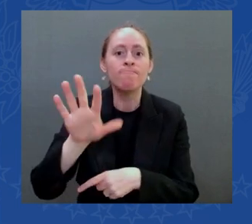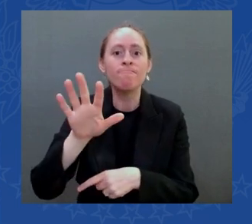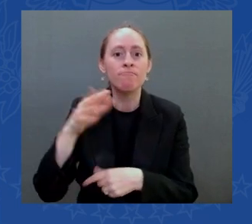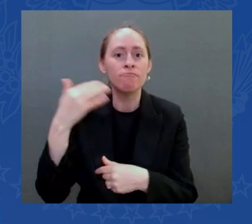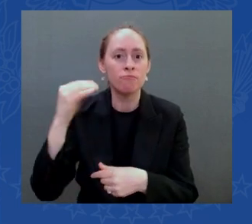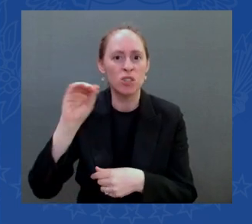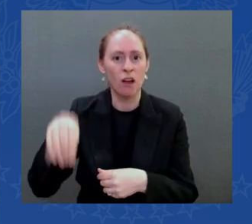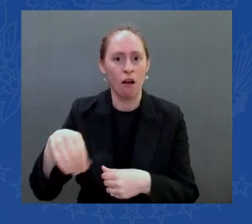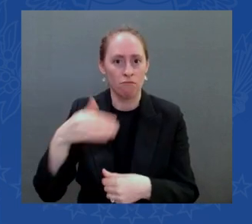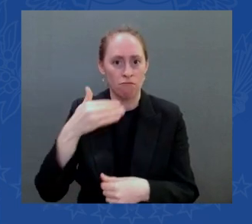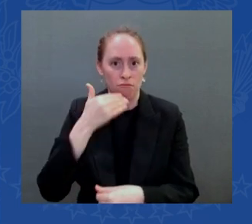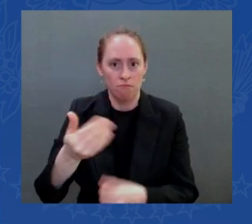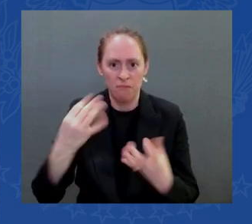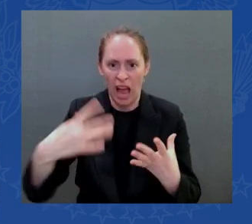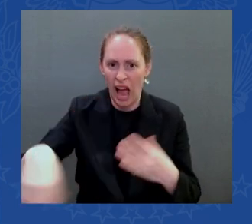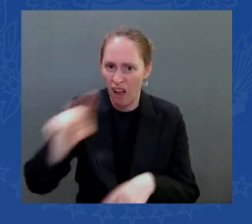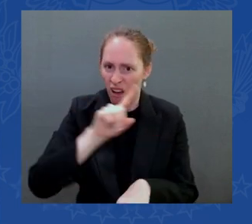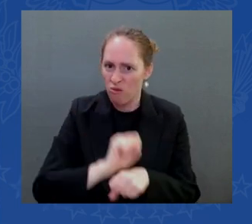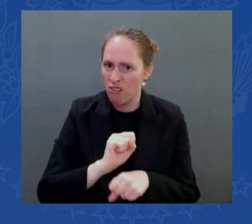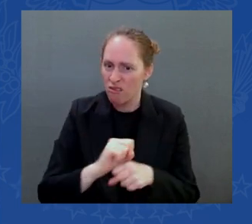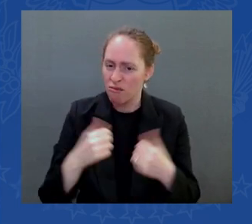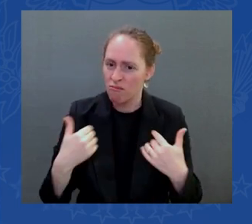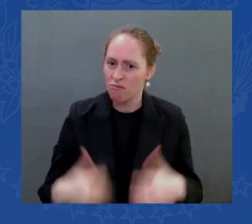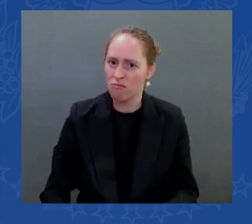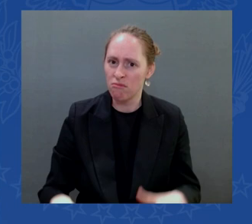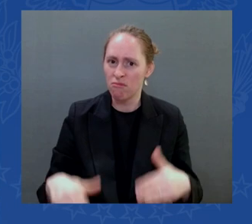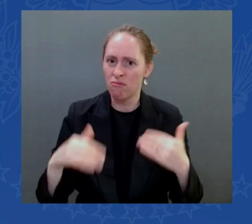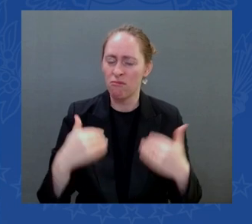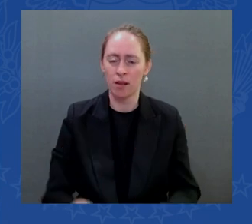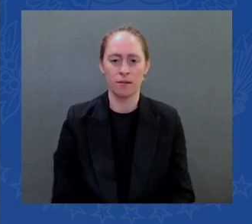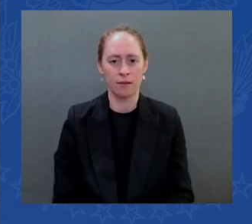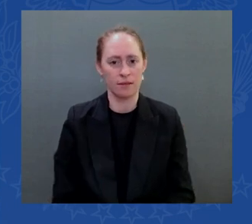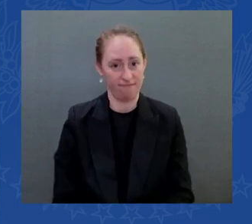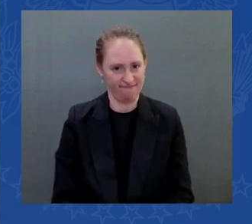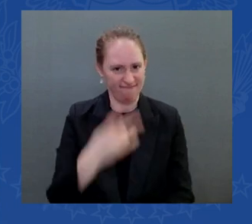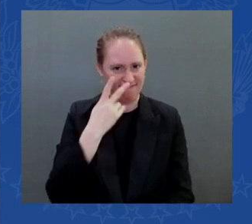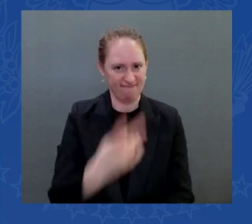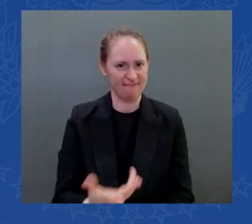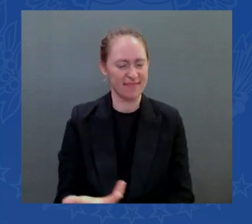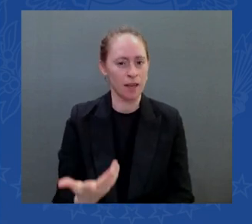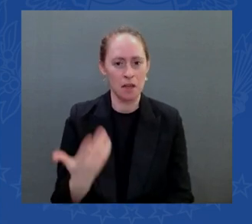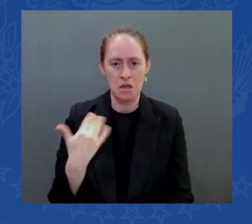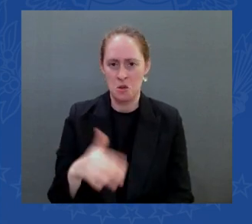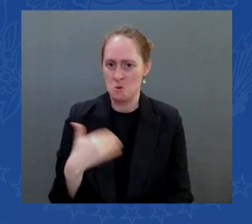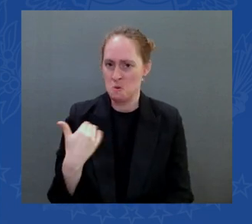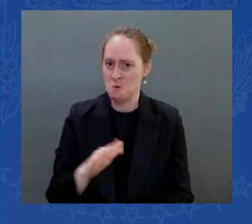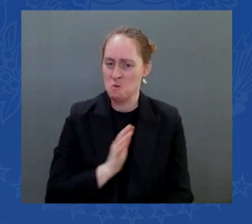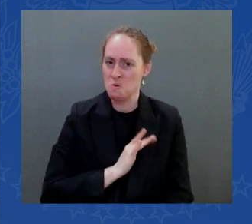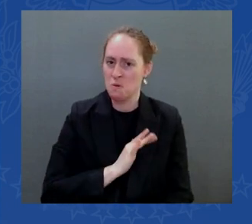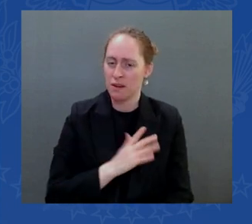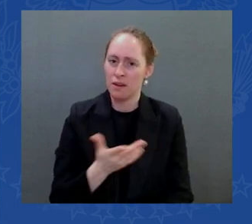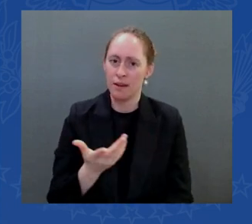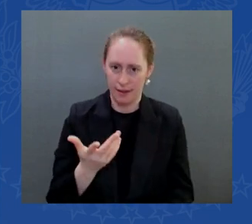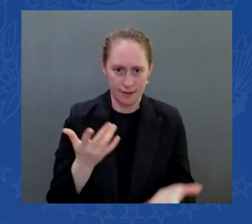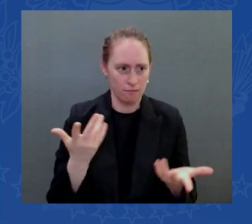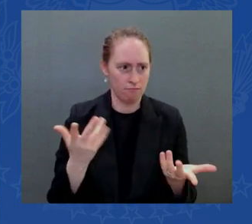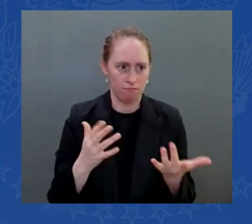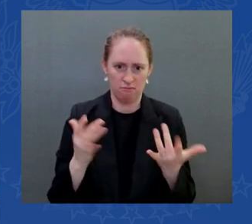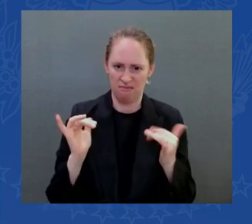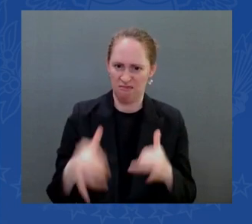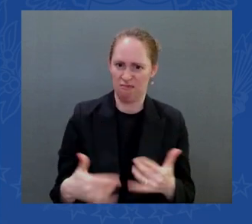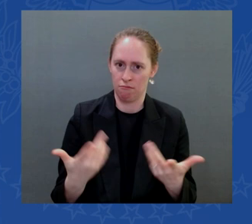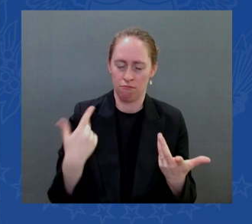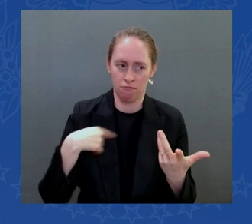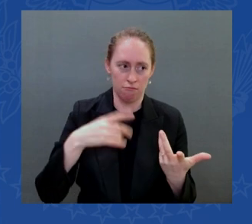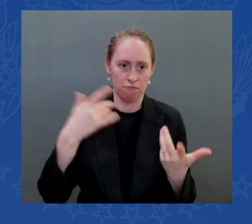trillion cuts and look that'd be the largest with debt reduction in american history and it's particularly important now